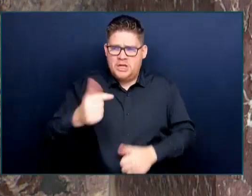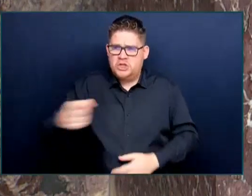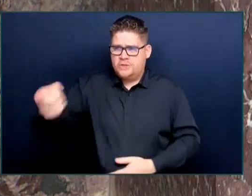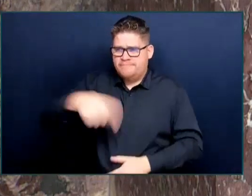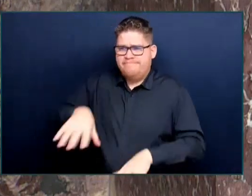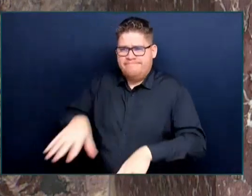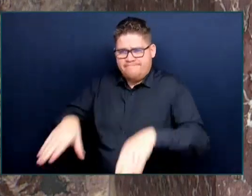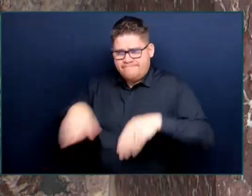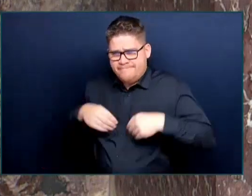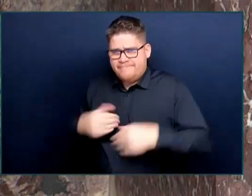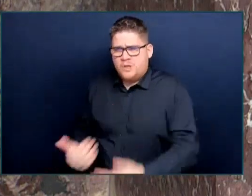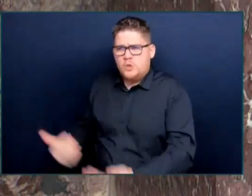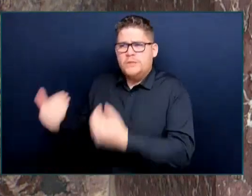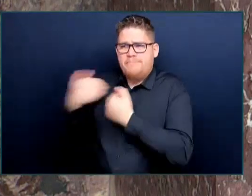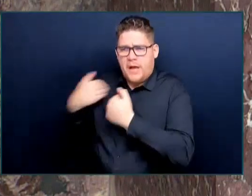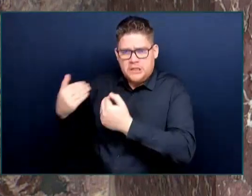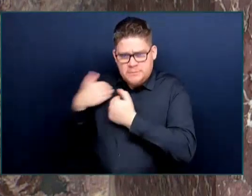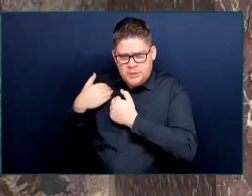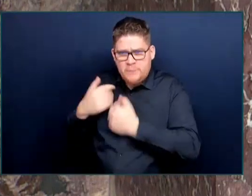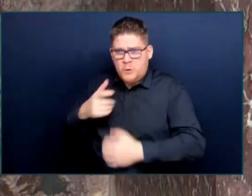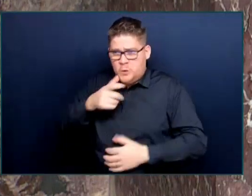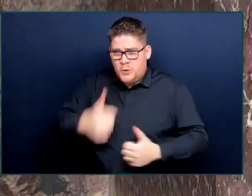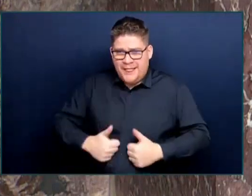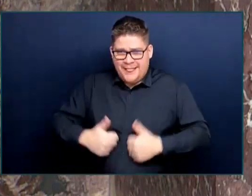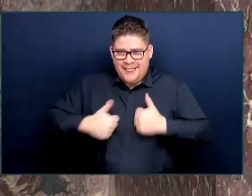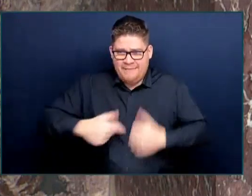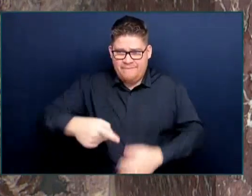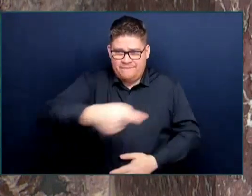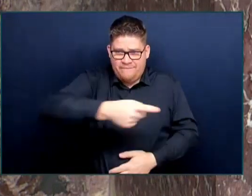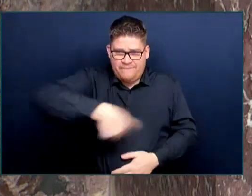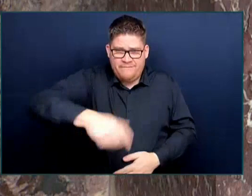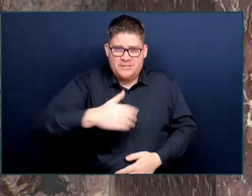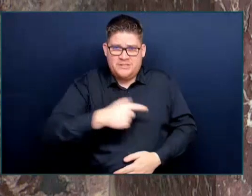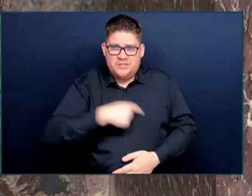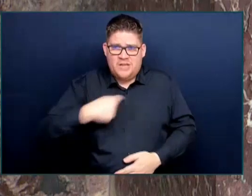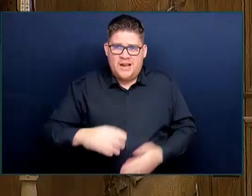attacks, rampant social disorder and escalating hate crimes?